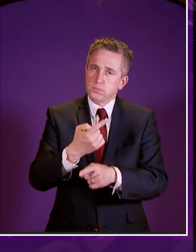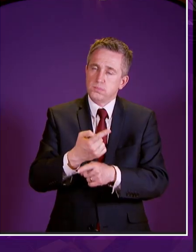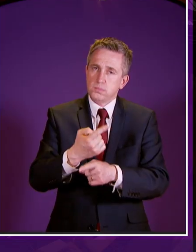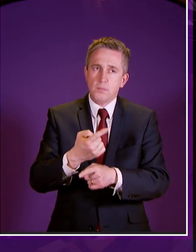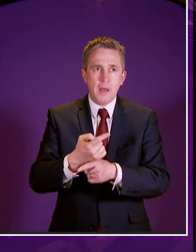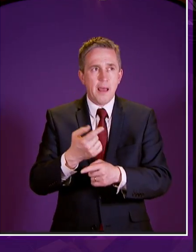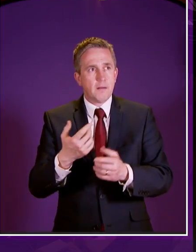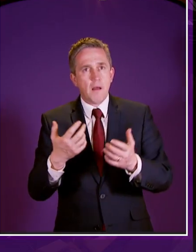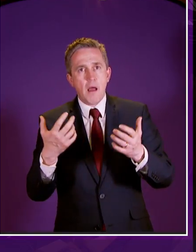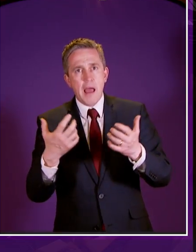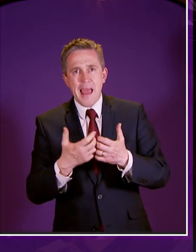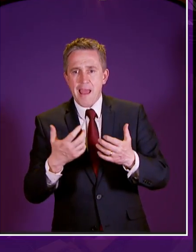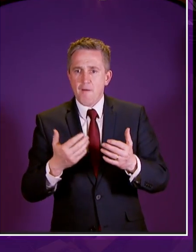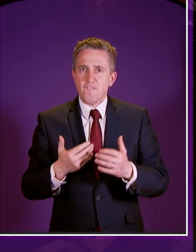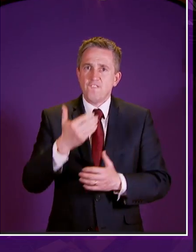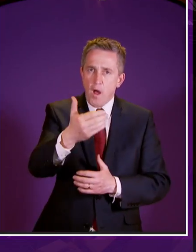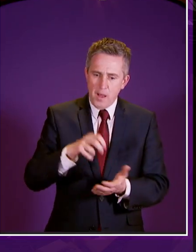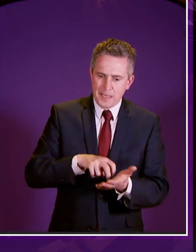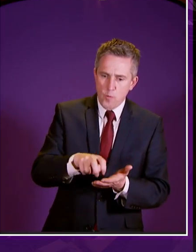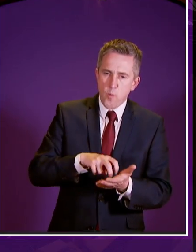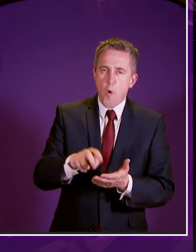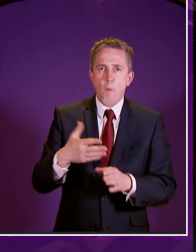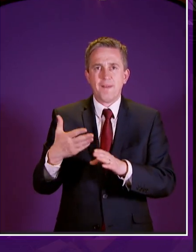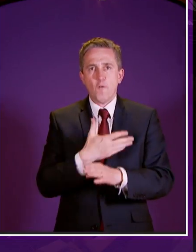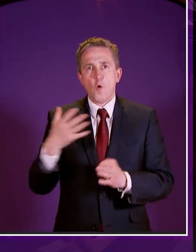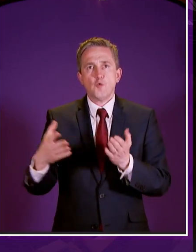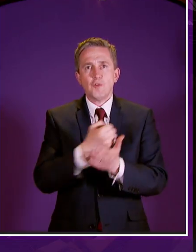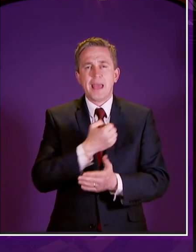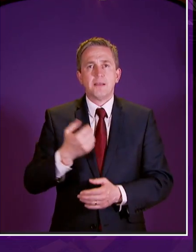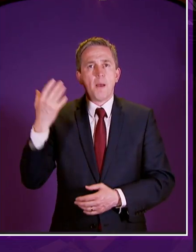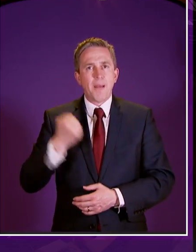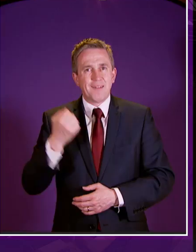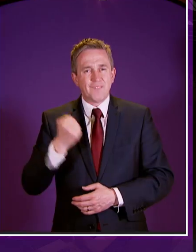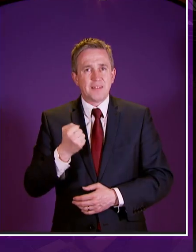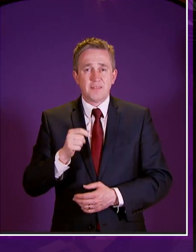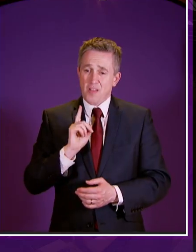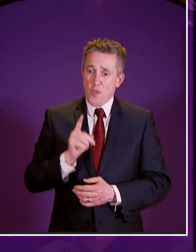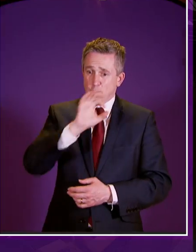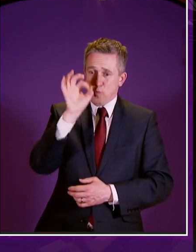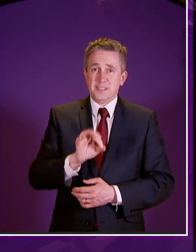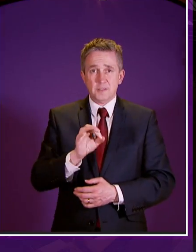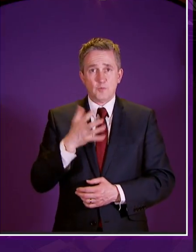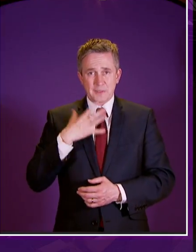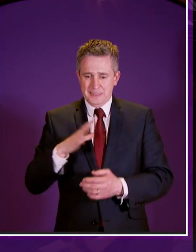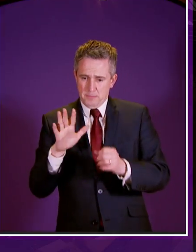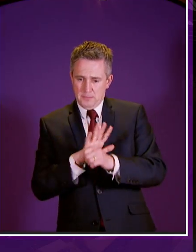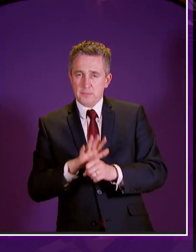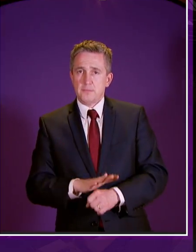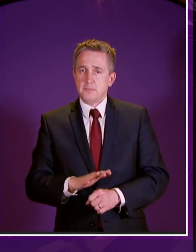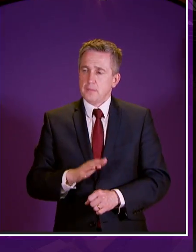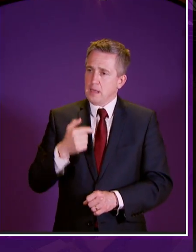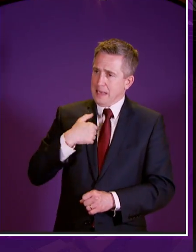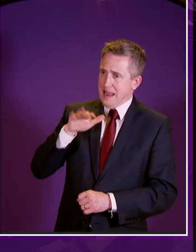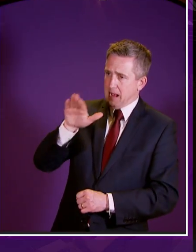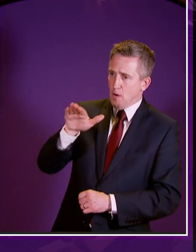annoyance of how far can you walk before you will get a benefit these are going to be the key questions can i be the first one minister to